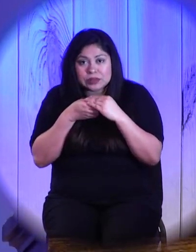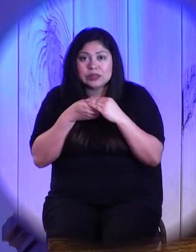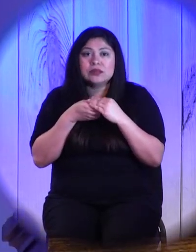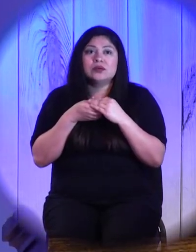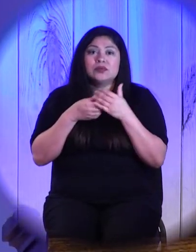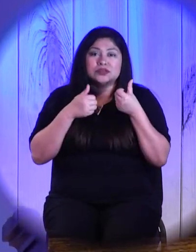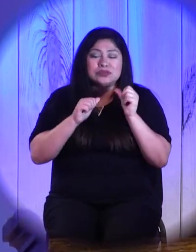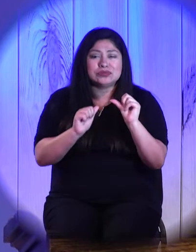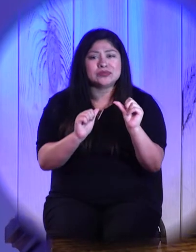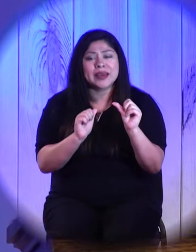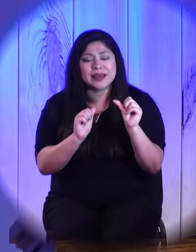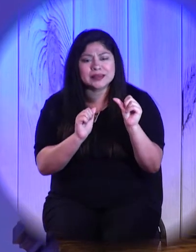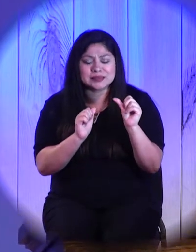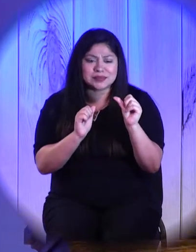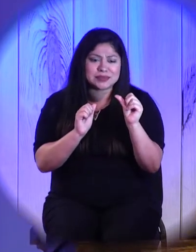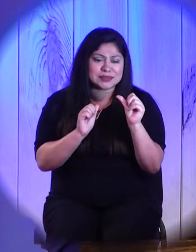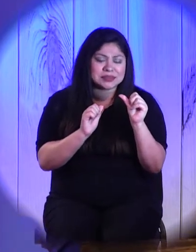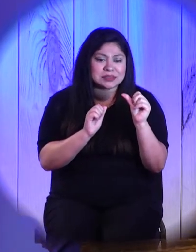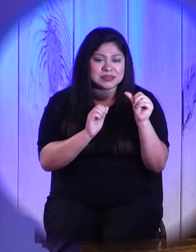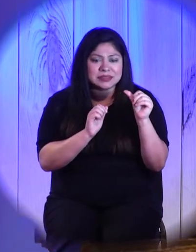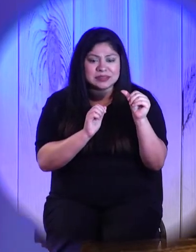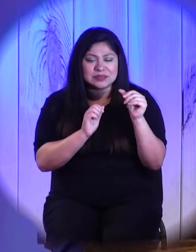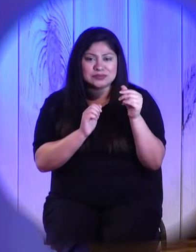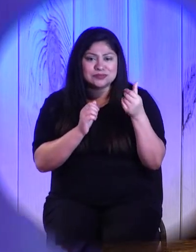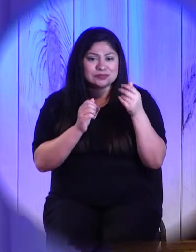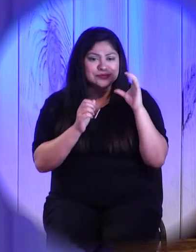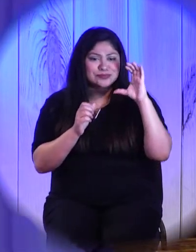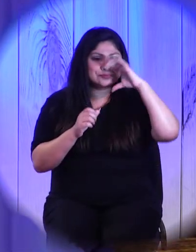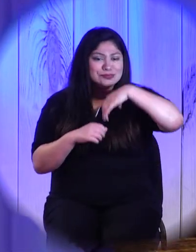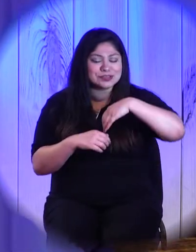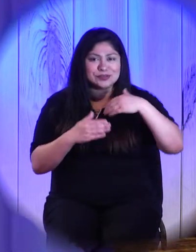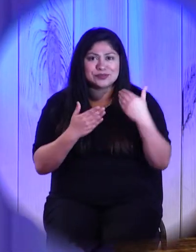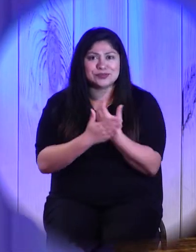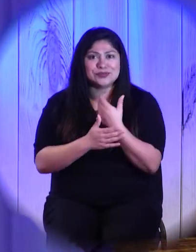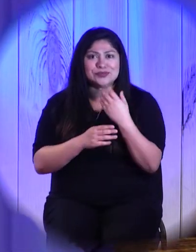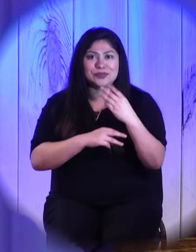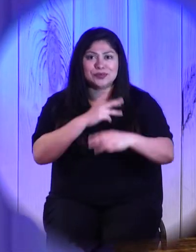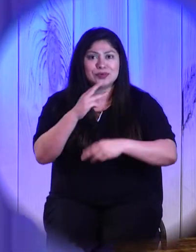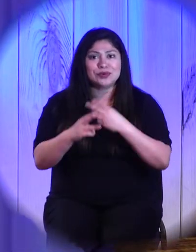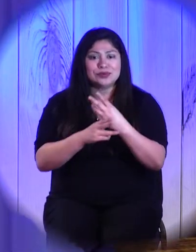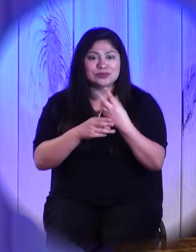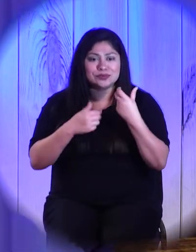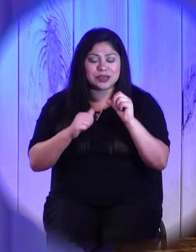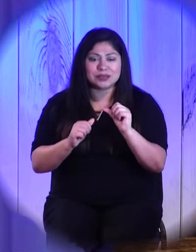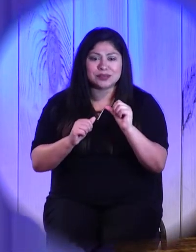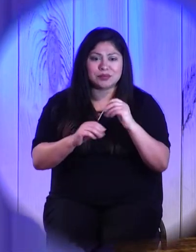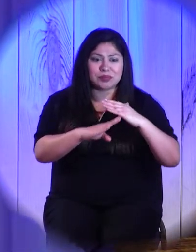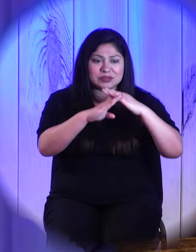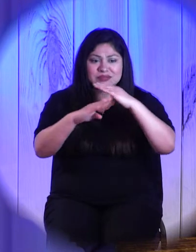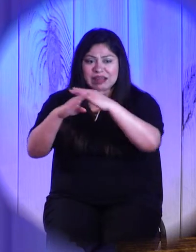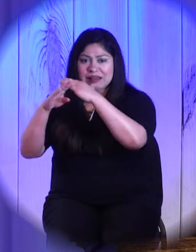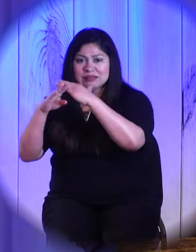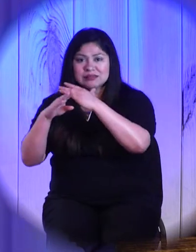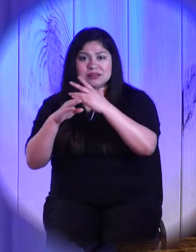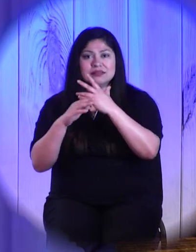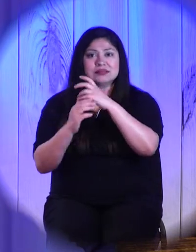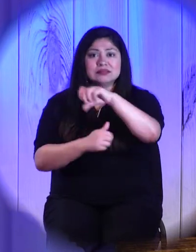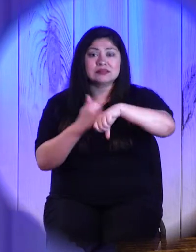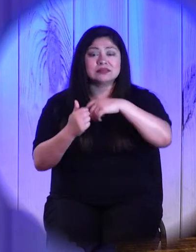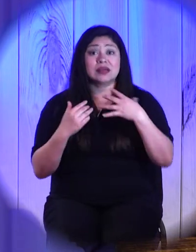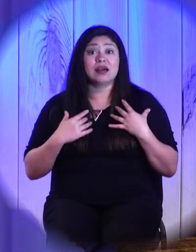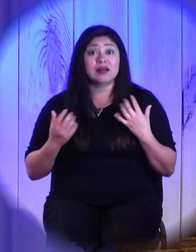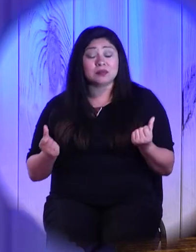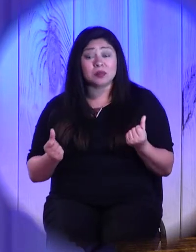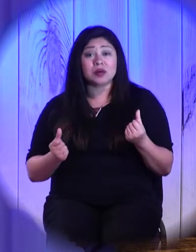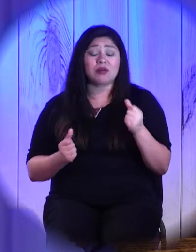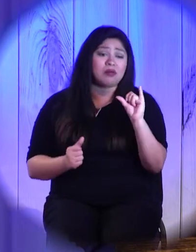to navigate this strange new world where we're trying to do our very best to protect each other's health while also doing our